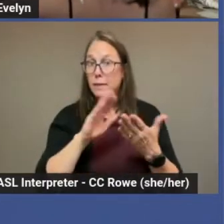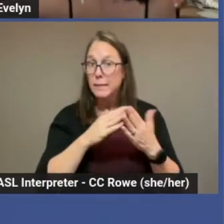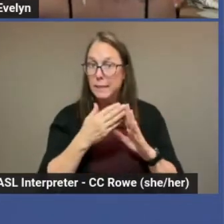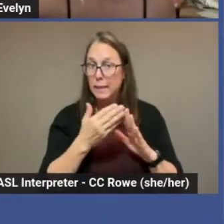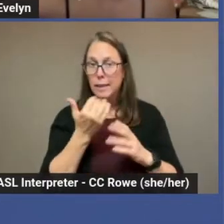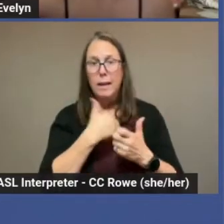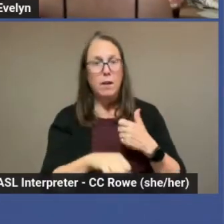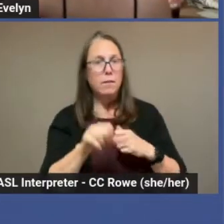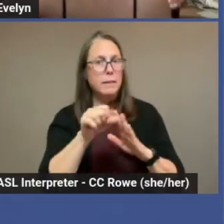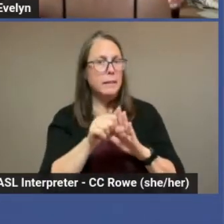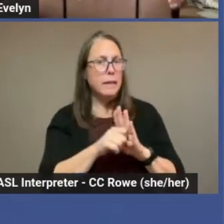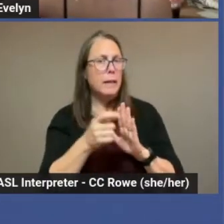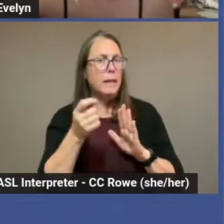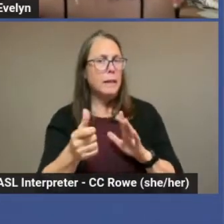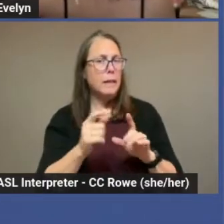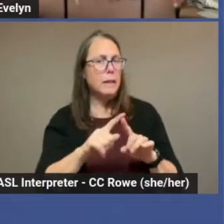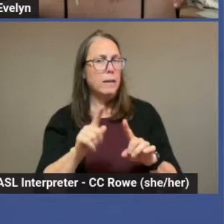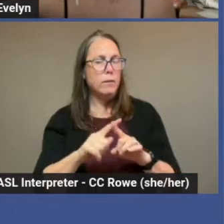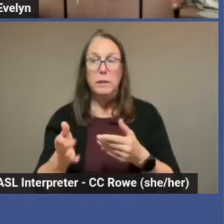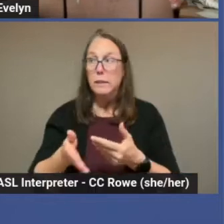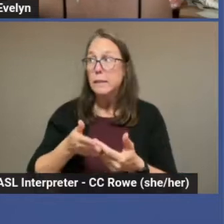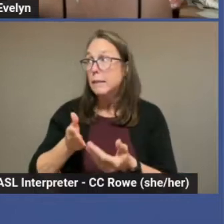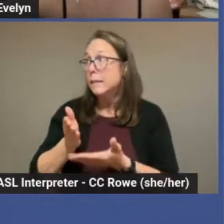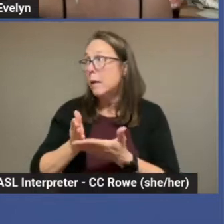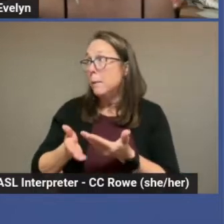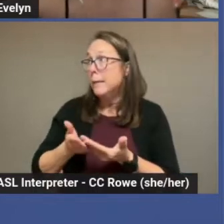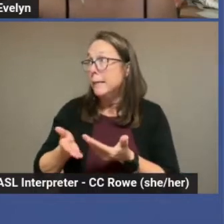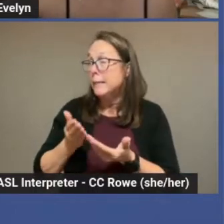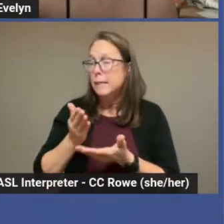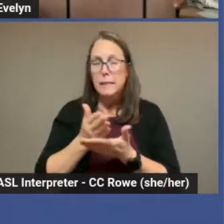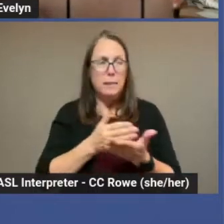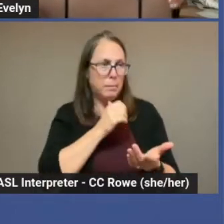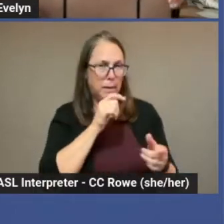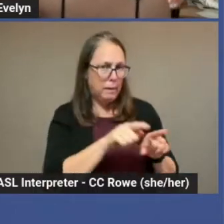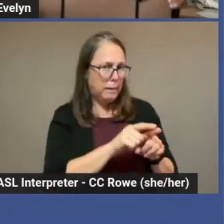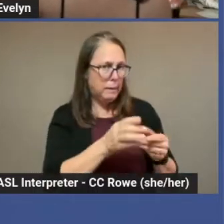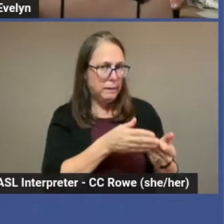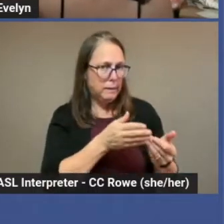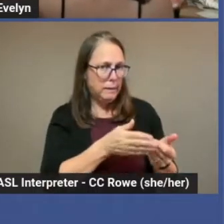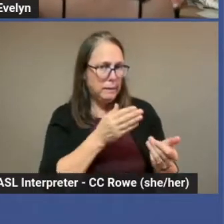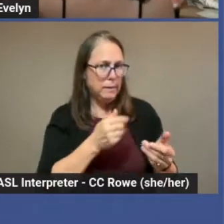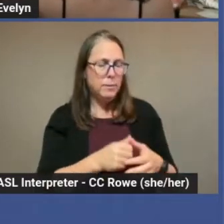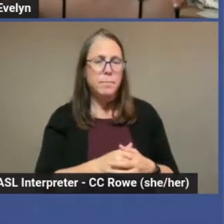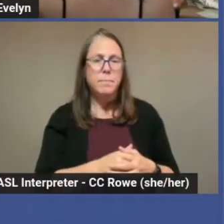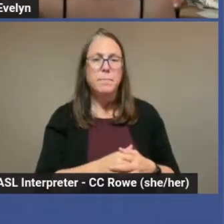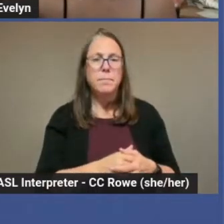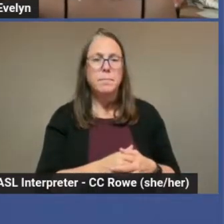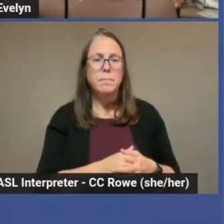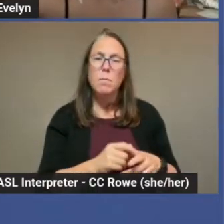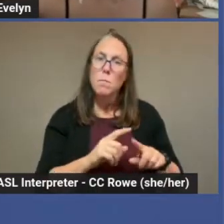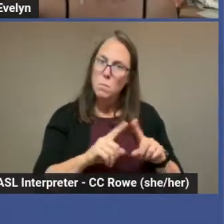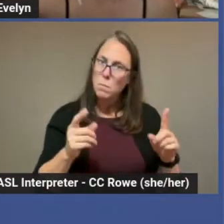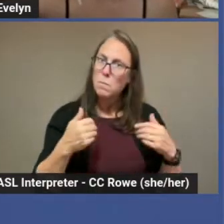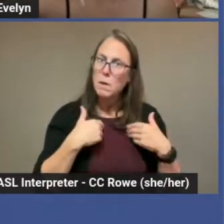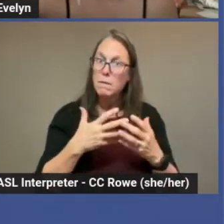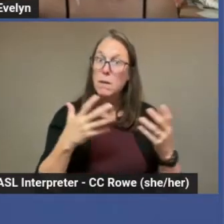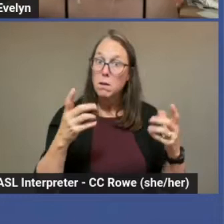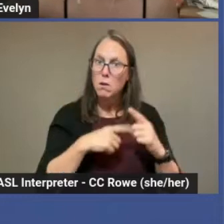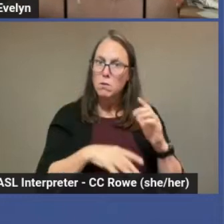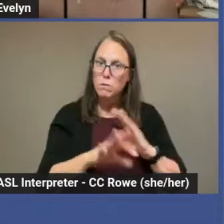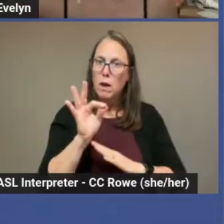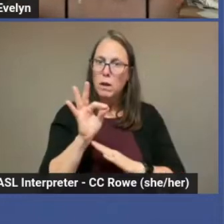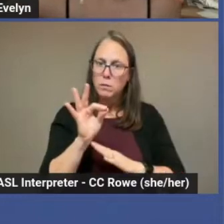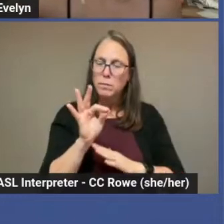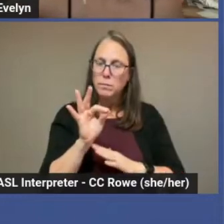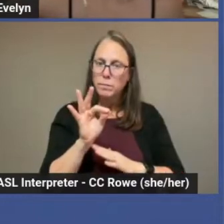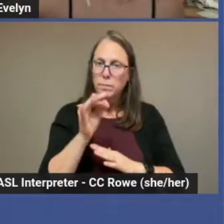little different. Some are easier to use, some are less, but there is a lot to be found if you